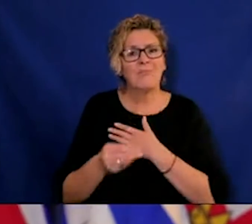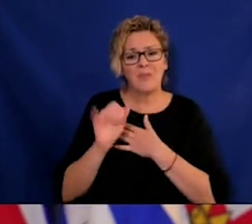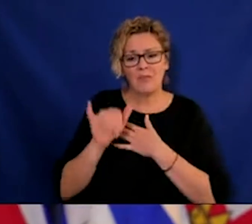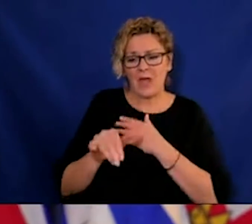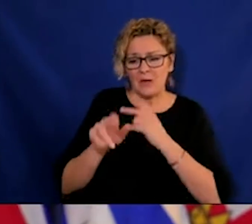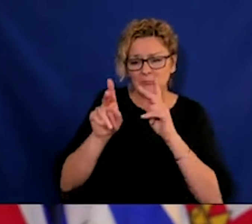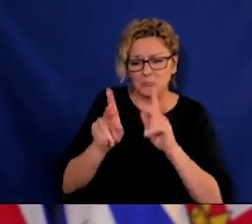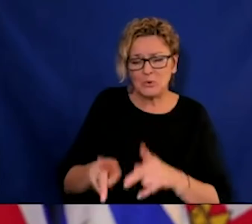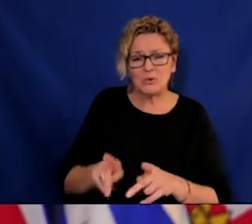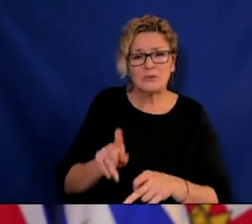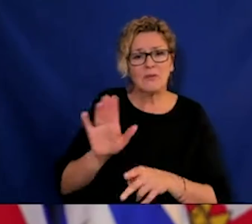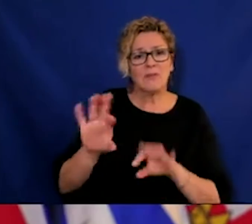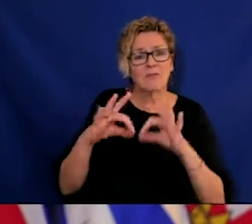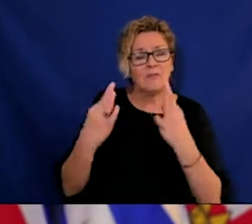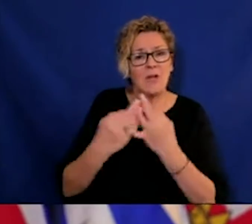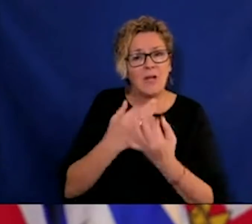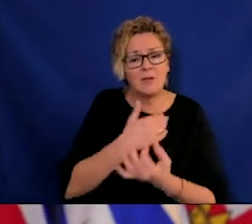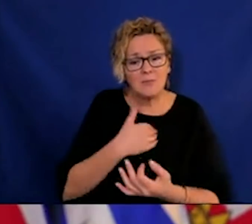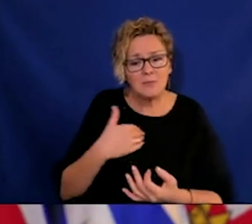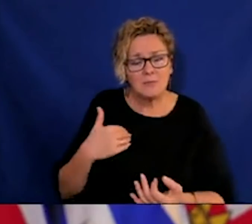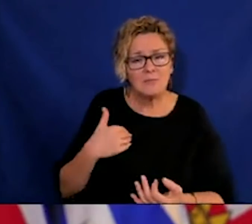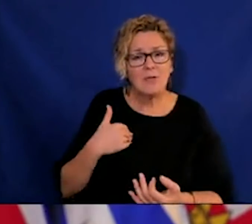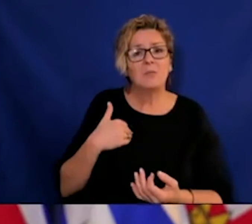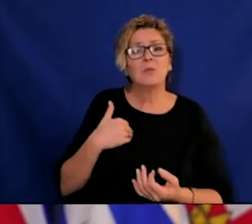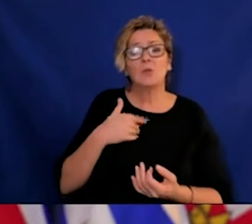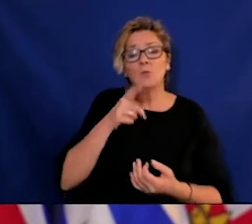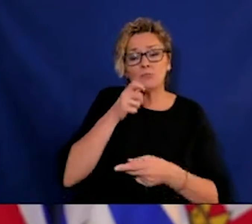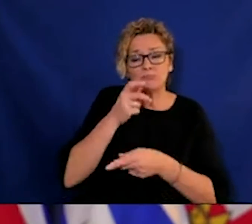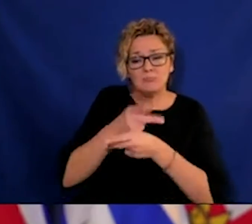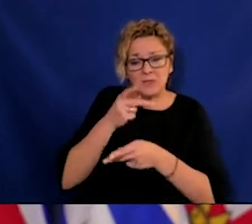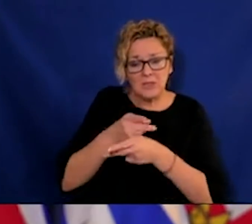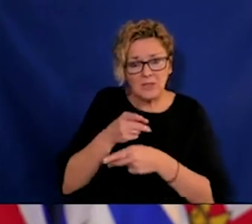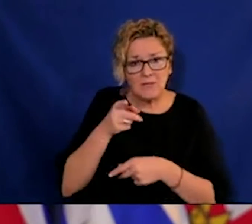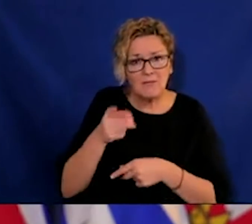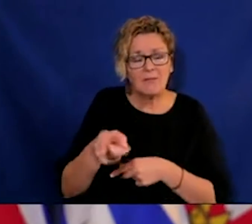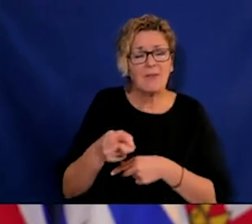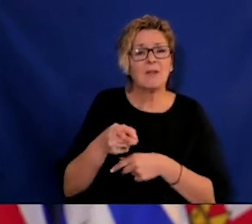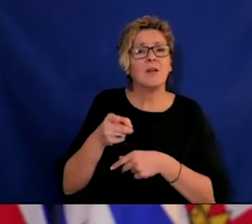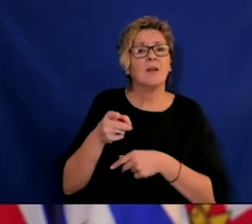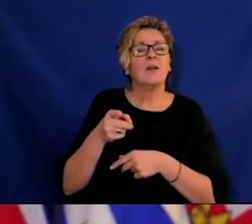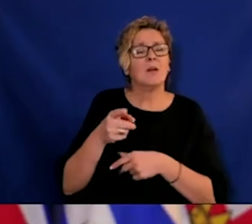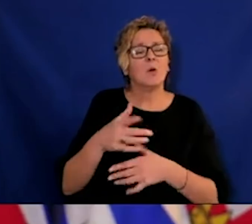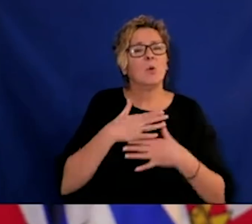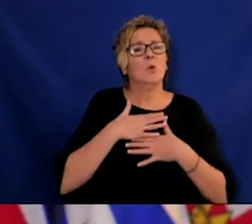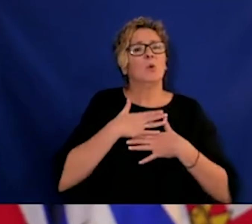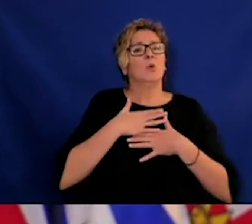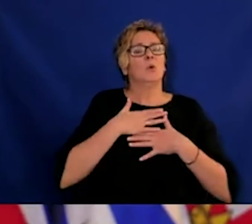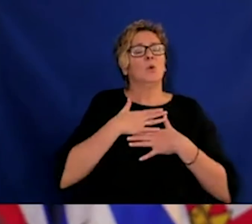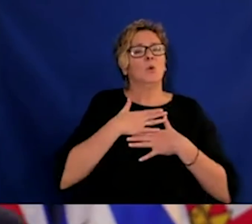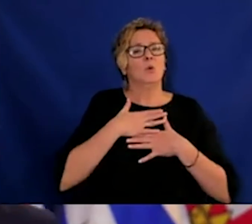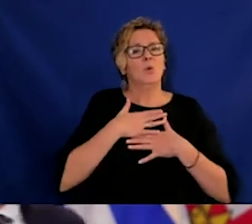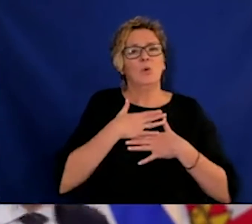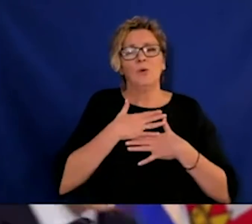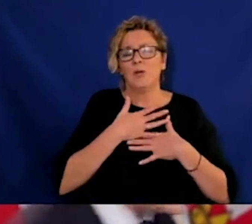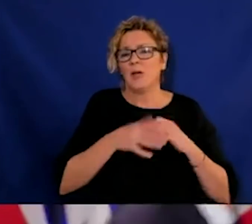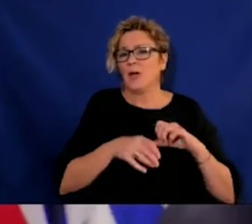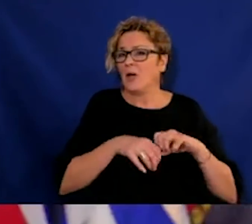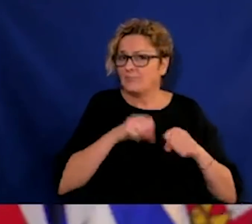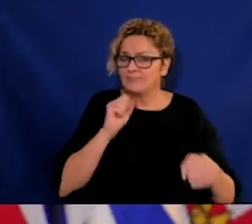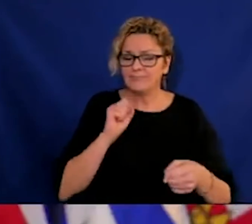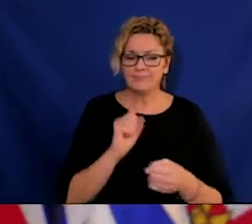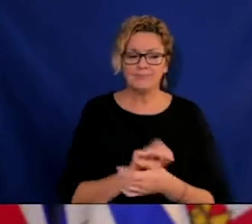worker who works in long-term care feels them, and that's why the single-site order is so important. Lisa, do you have a follow-up?